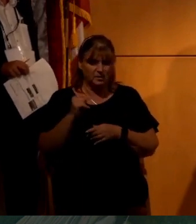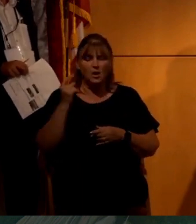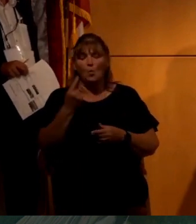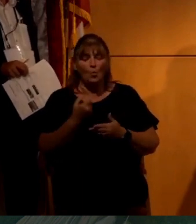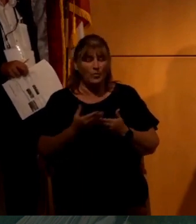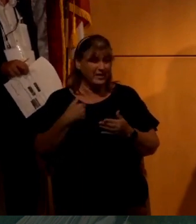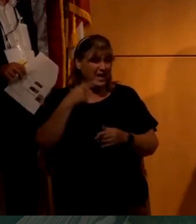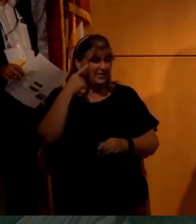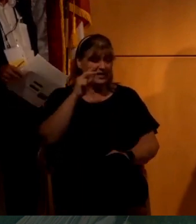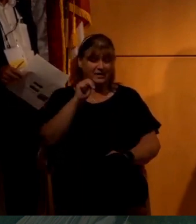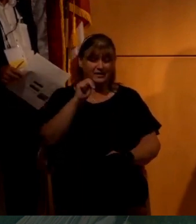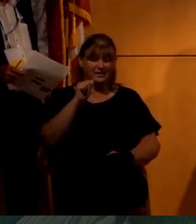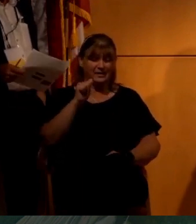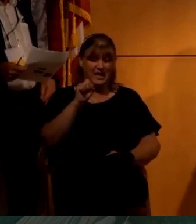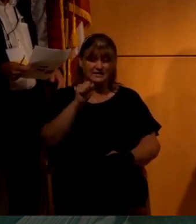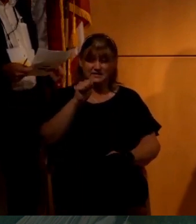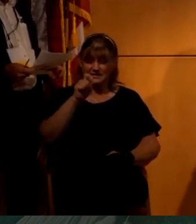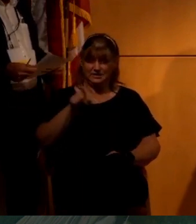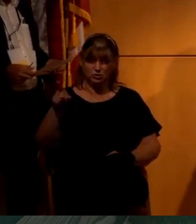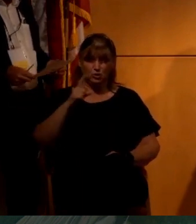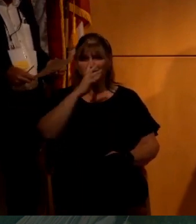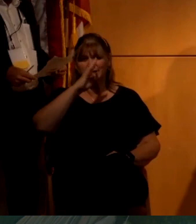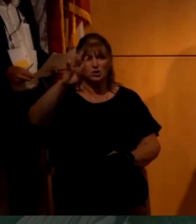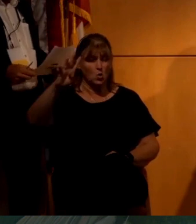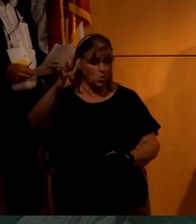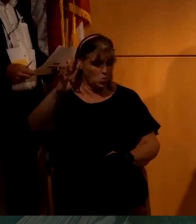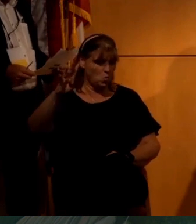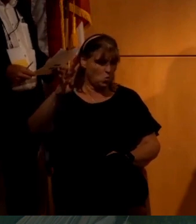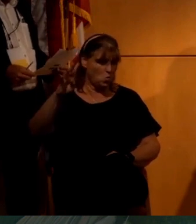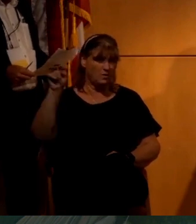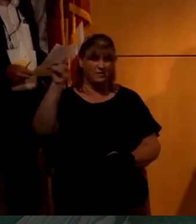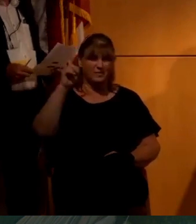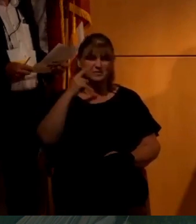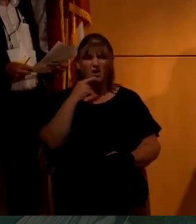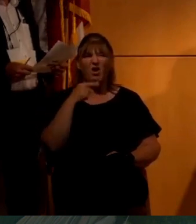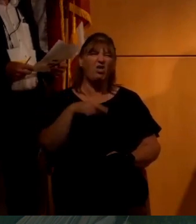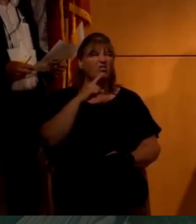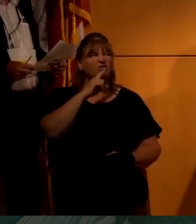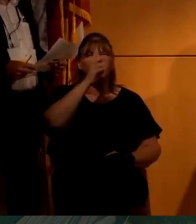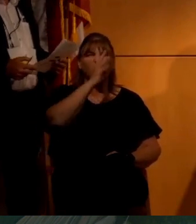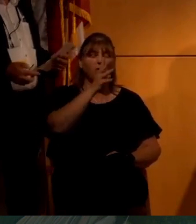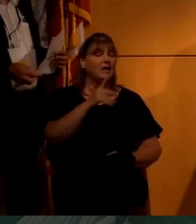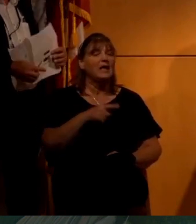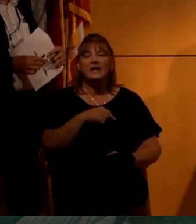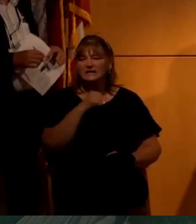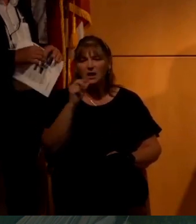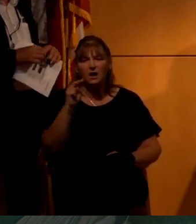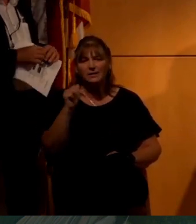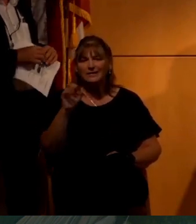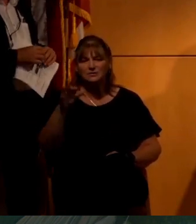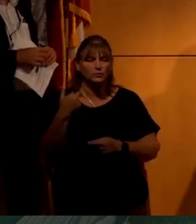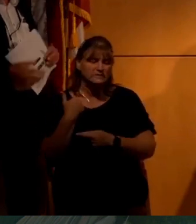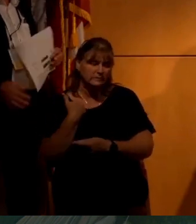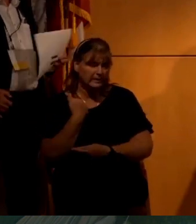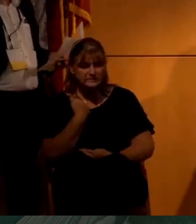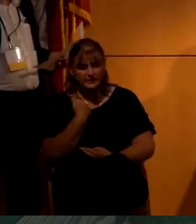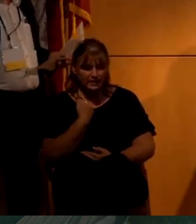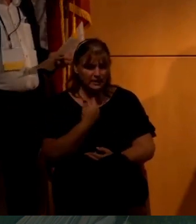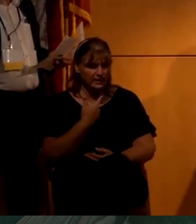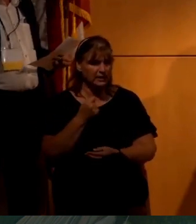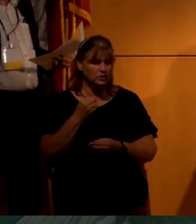one thing I think NASA should do is ignore the, anybody who says this is all fake. It is not NASA's responsibility